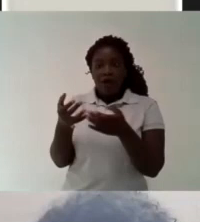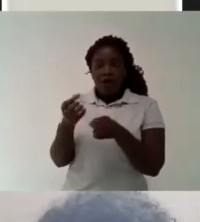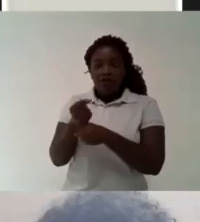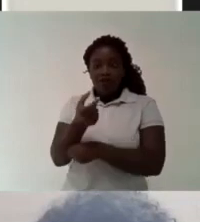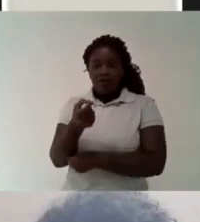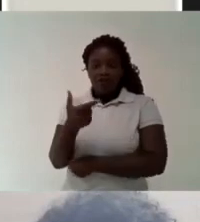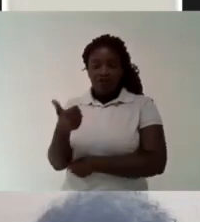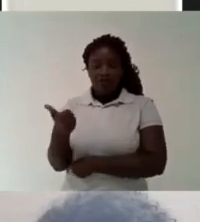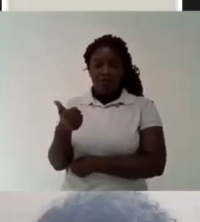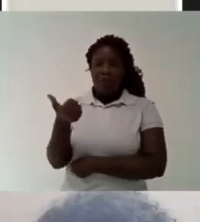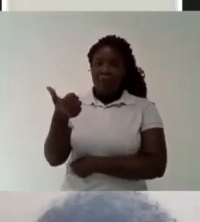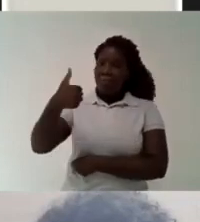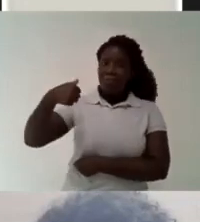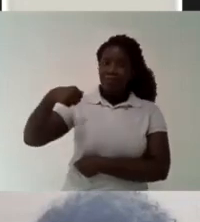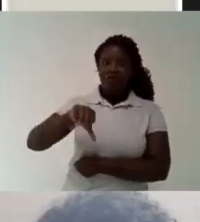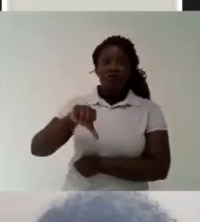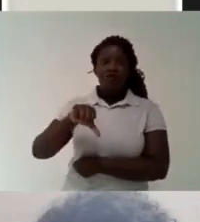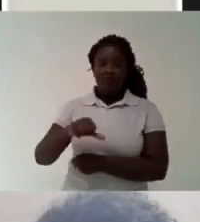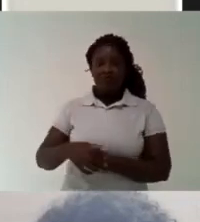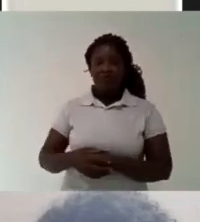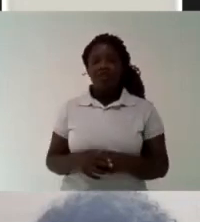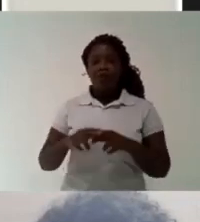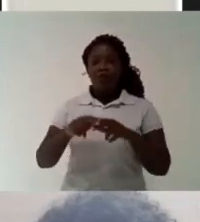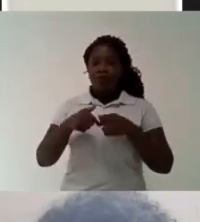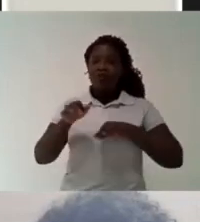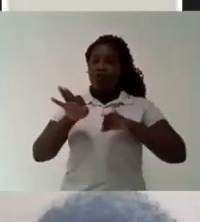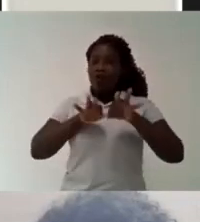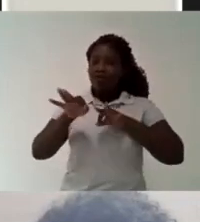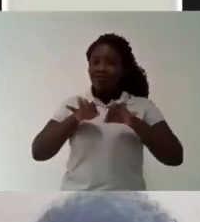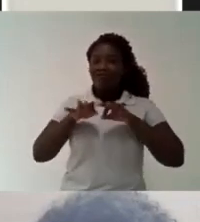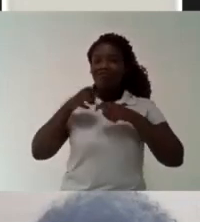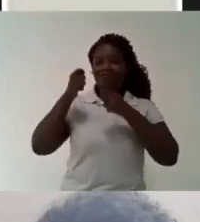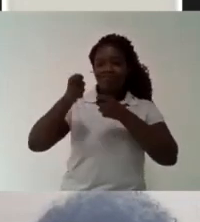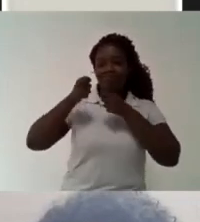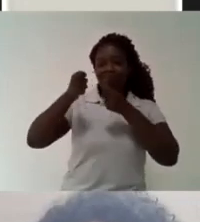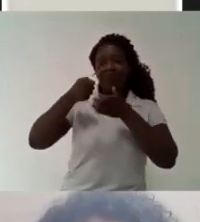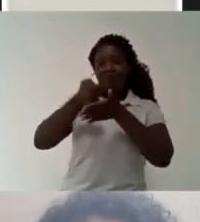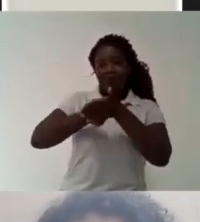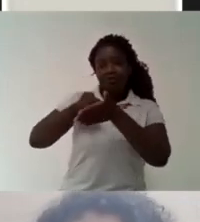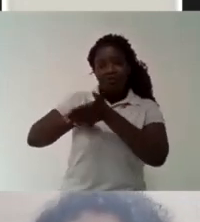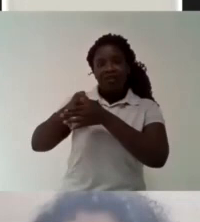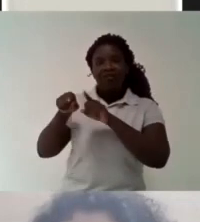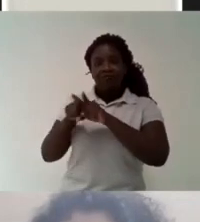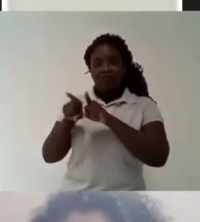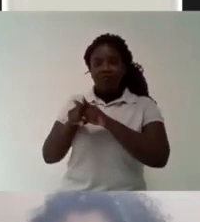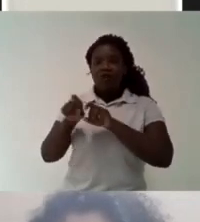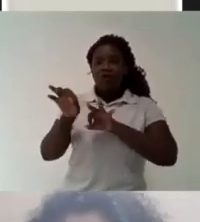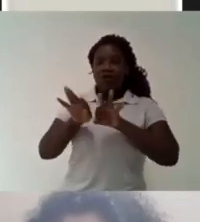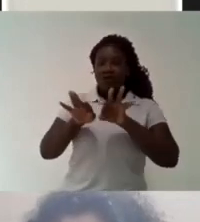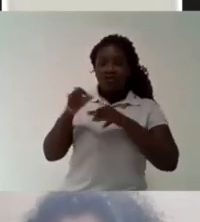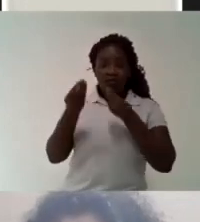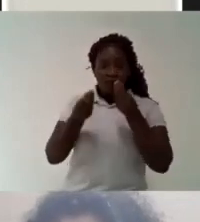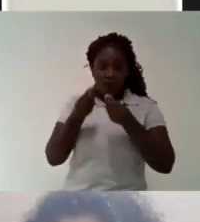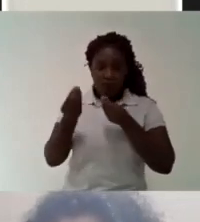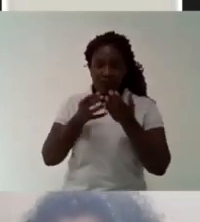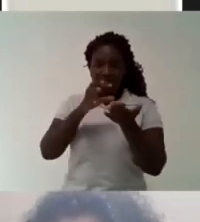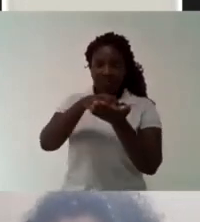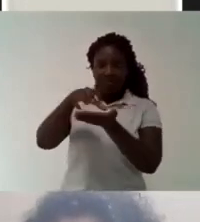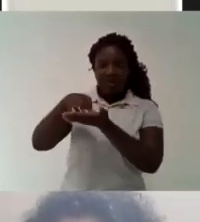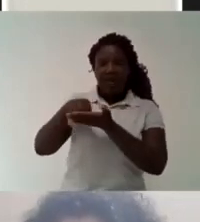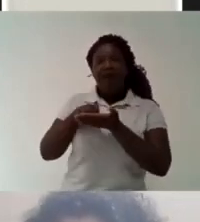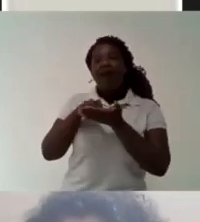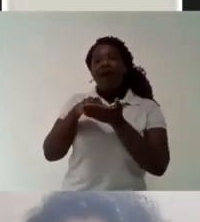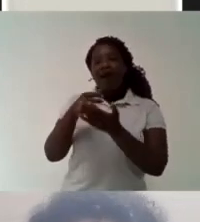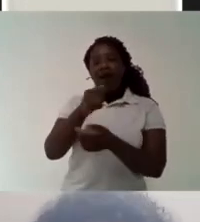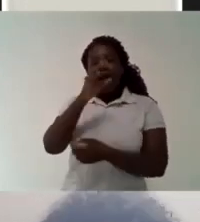fight against the military detactorship And the students As everybody knows I have a lot